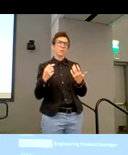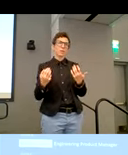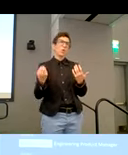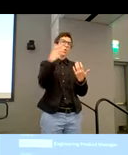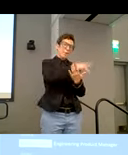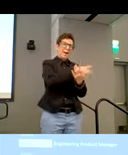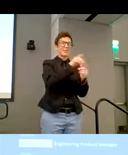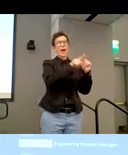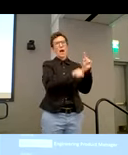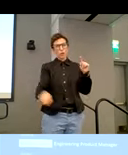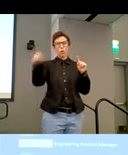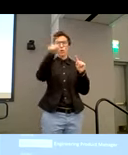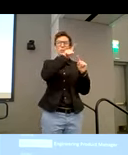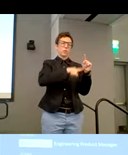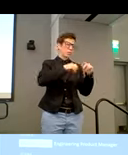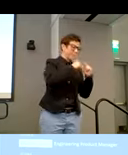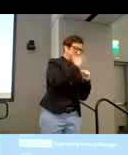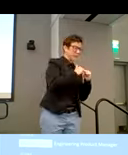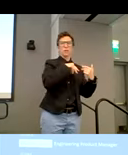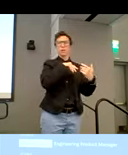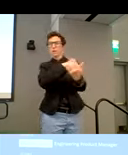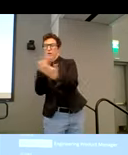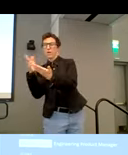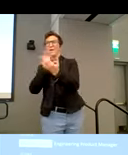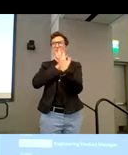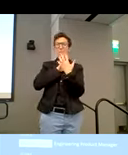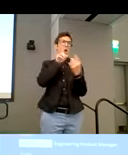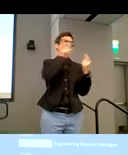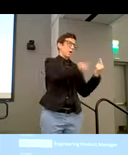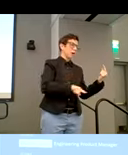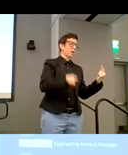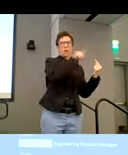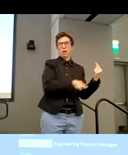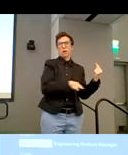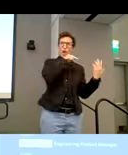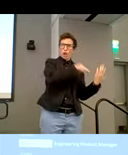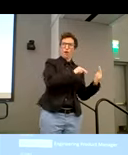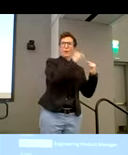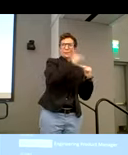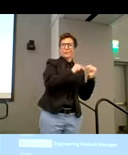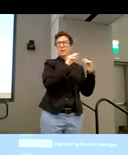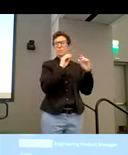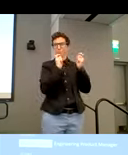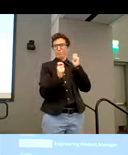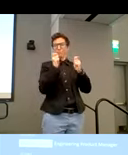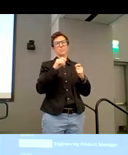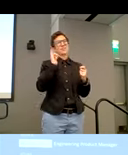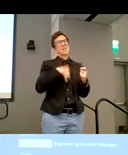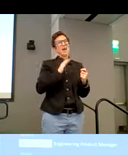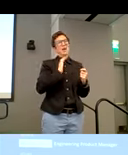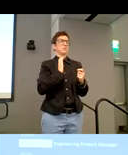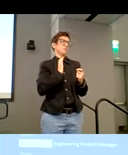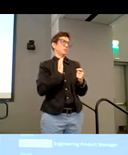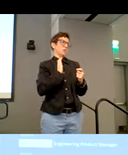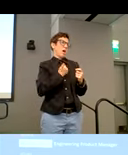loop in which we're integrating accessibility and acting upon what we're hearing. So I hope that kind of gives an insight into how